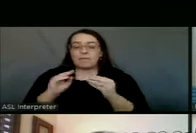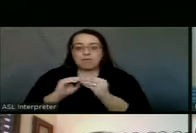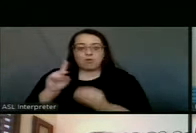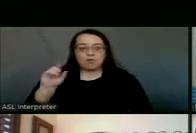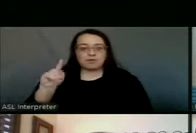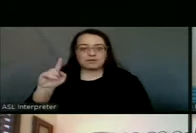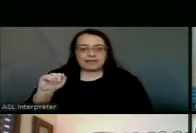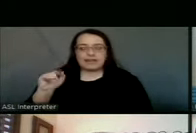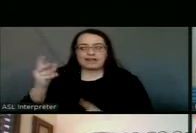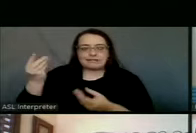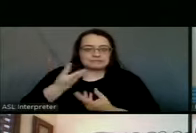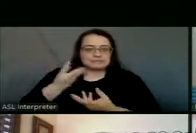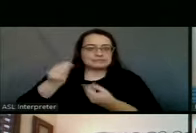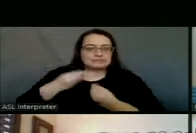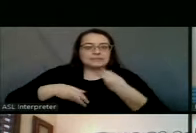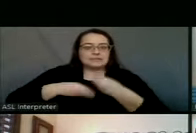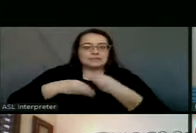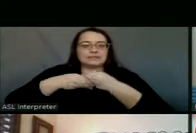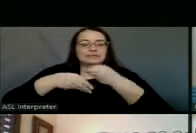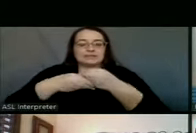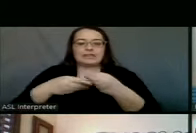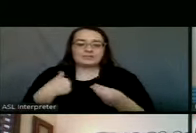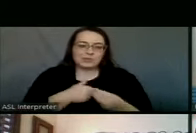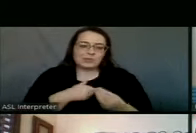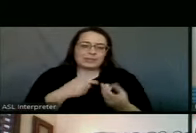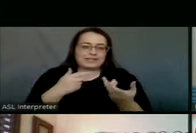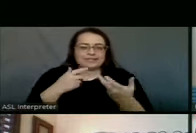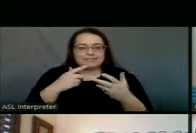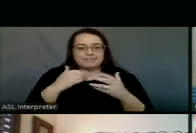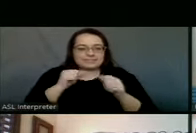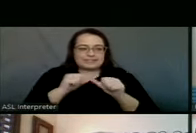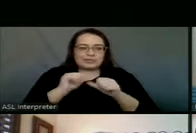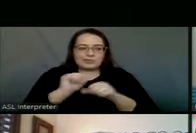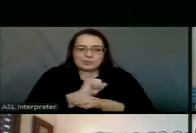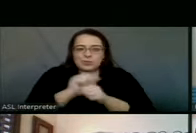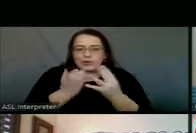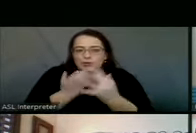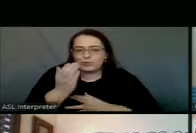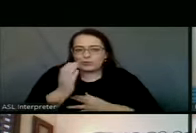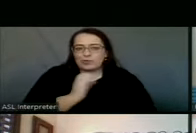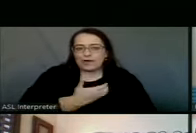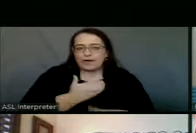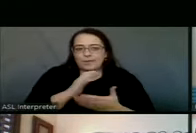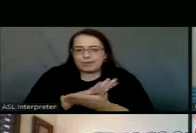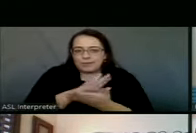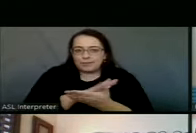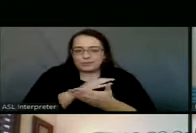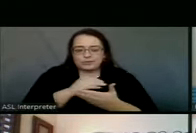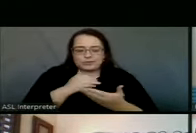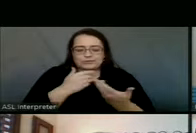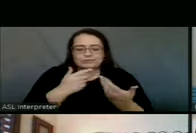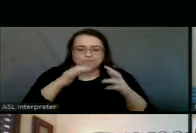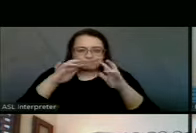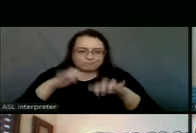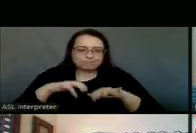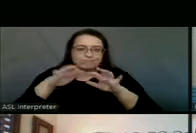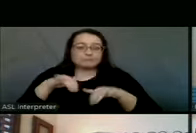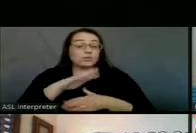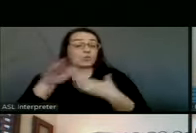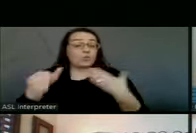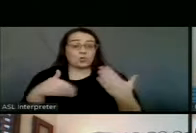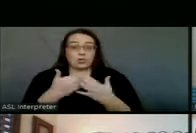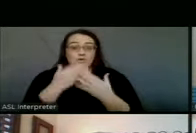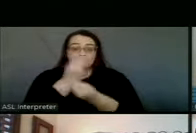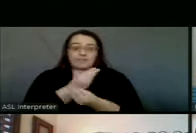is added and QI is completed, or is continuous. We always do QI. With all of that information,